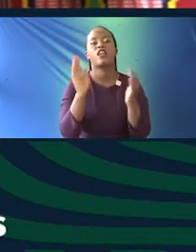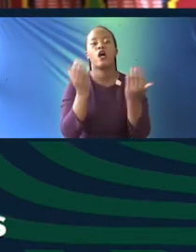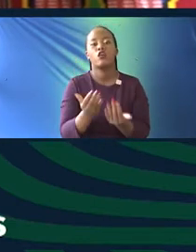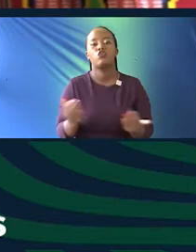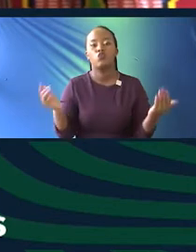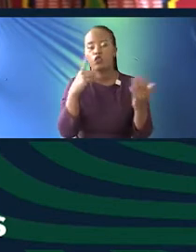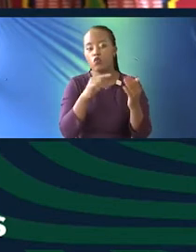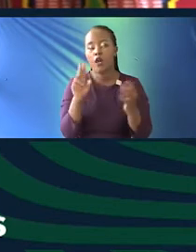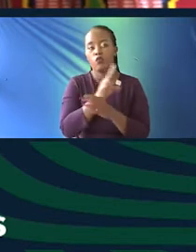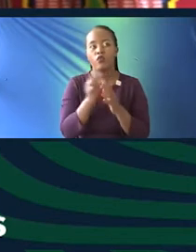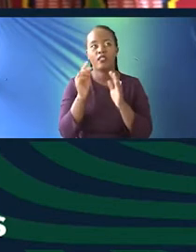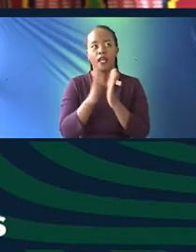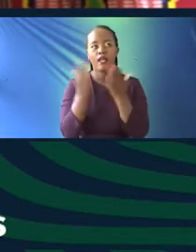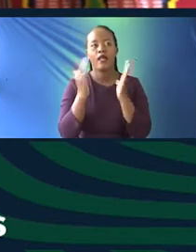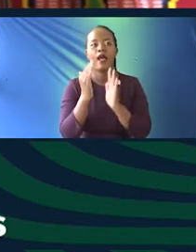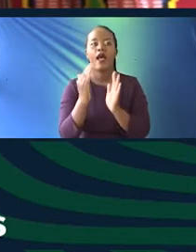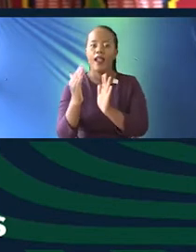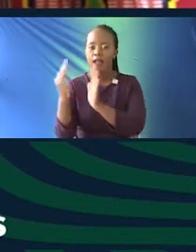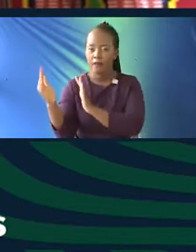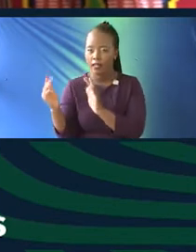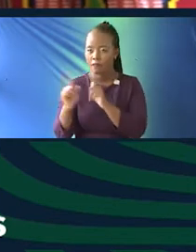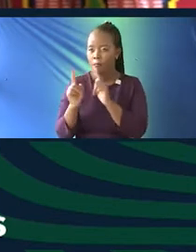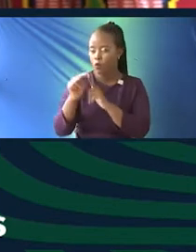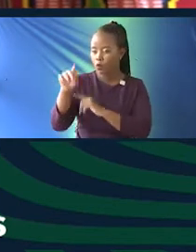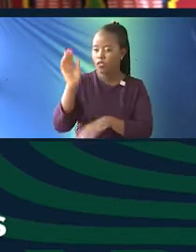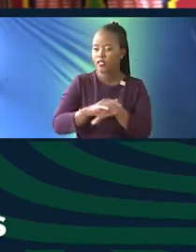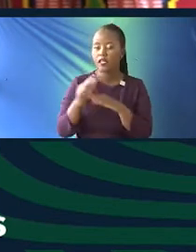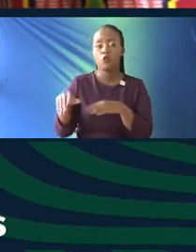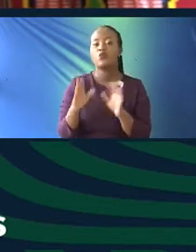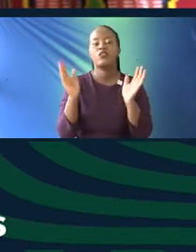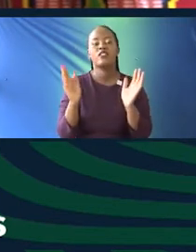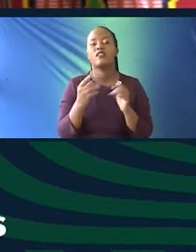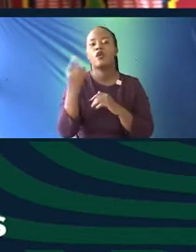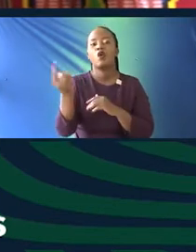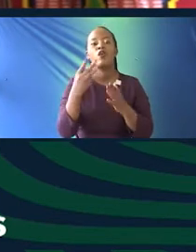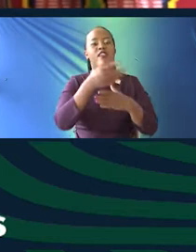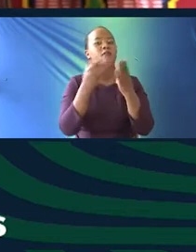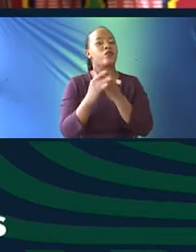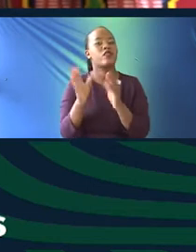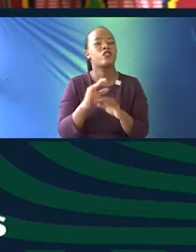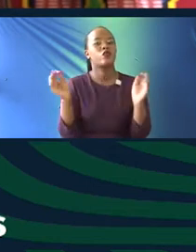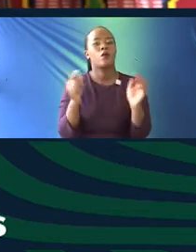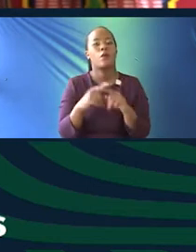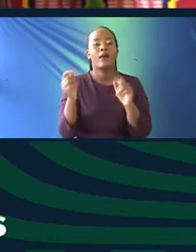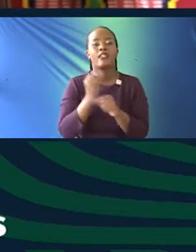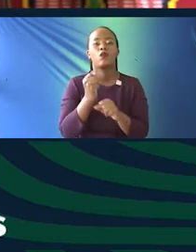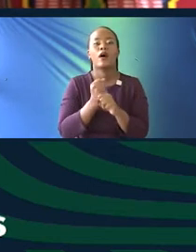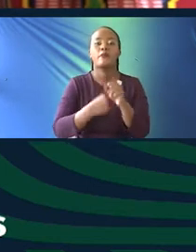libraries as well. And for us, that's a really good way of creating a connection between not just the building, but also the work that's being done by the people who